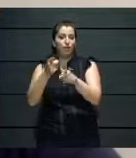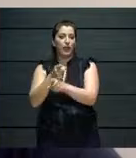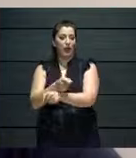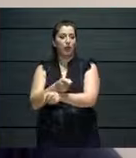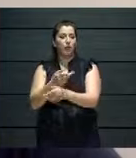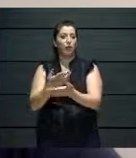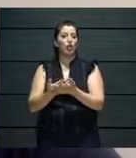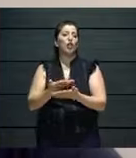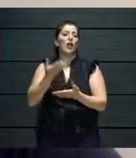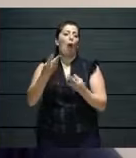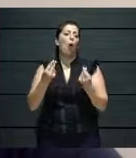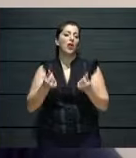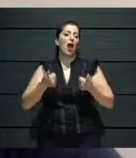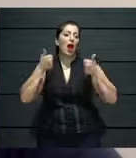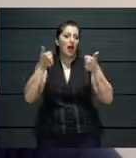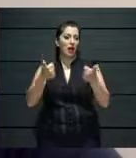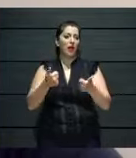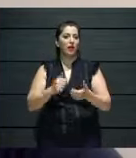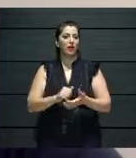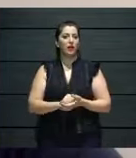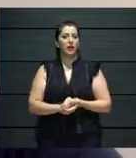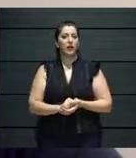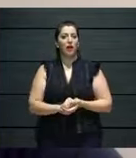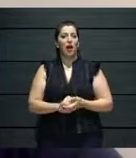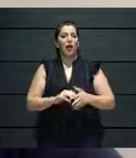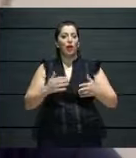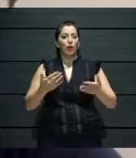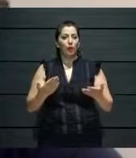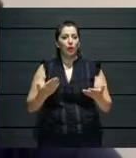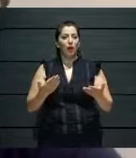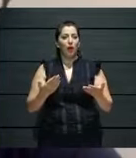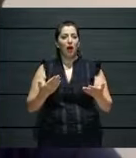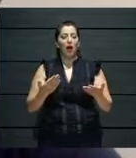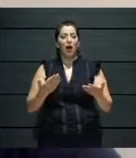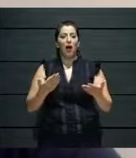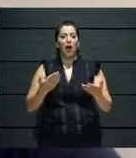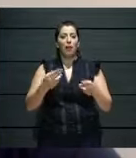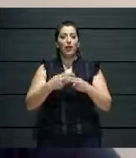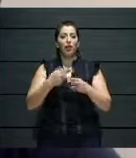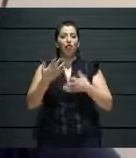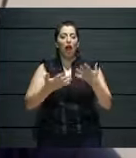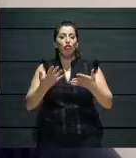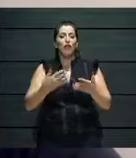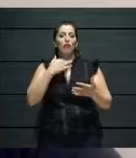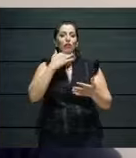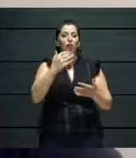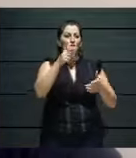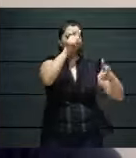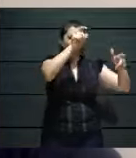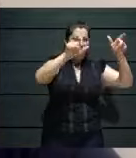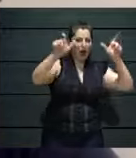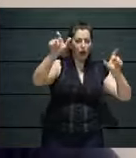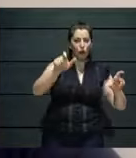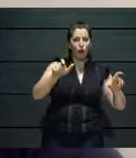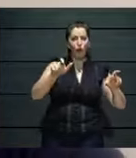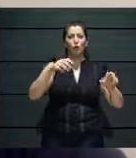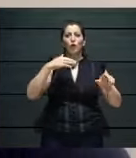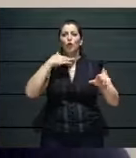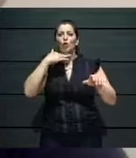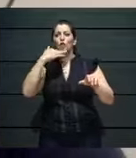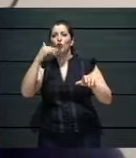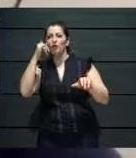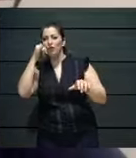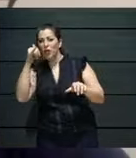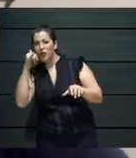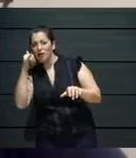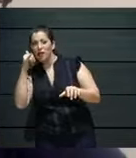created something that is not theatre, it's not registration, it's not film, it's something in between all those areas. Which made us